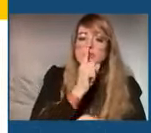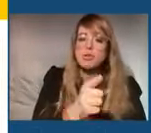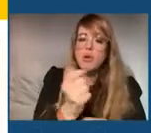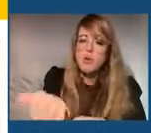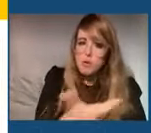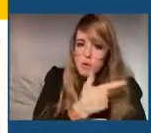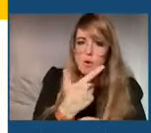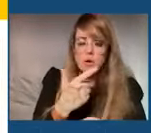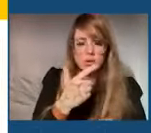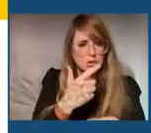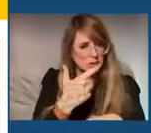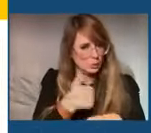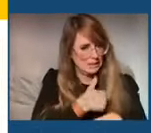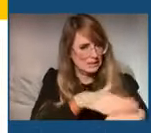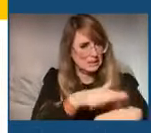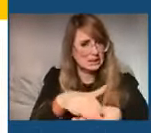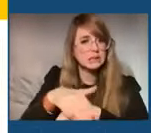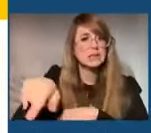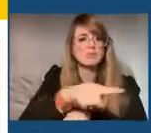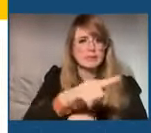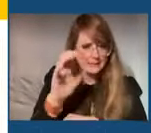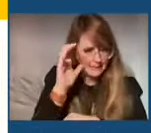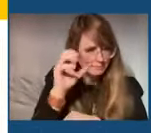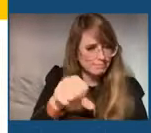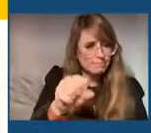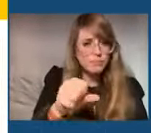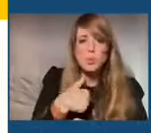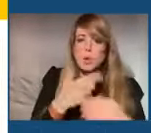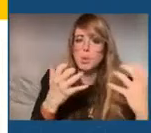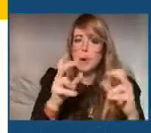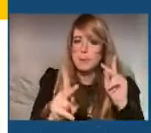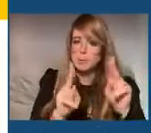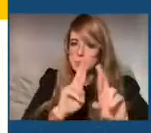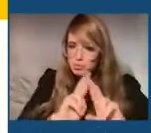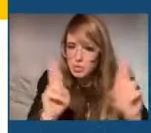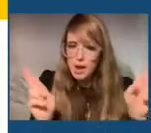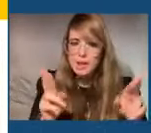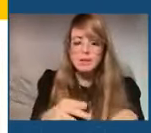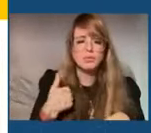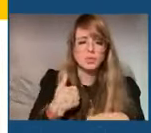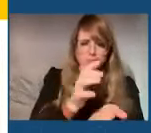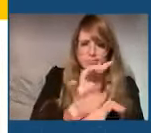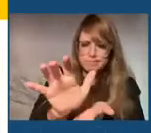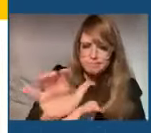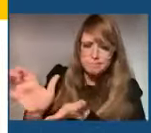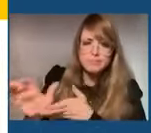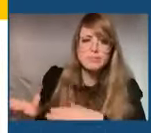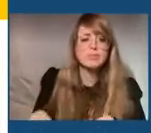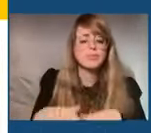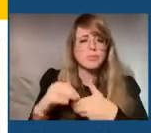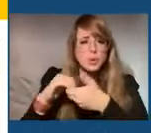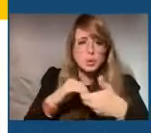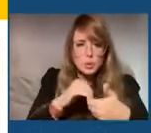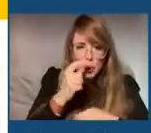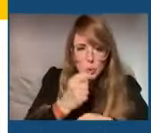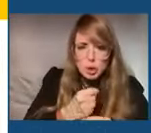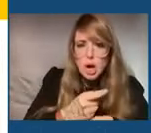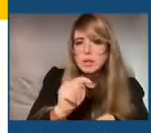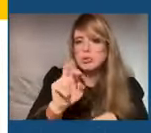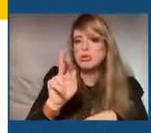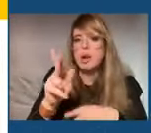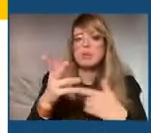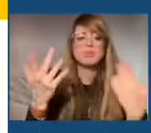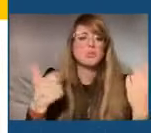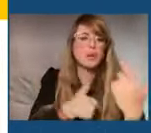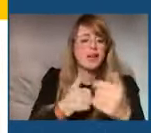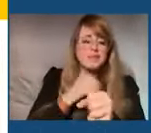warnings. And again, having people ready, because we have all the plows, tow trucks, loaders, snowblowers. We've got plenty of gas, plenty of fuel,